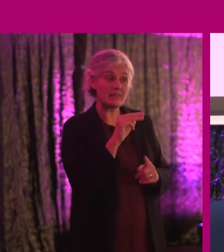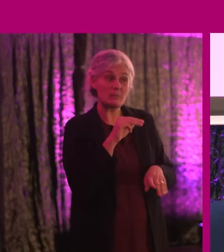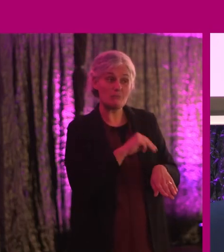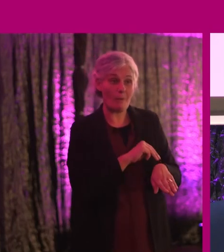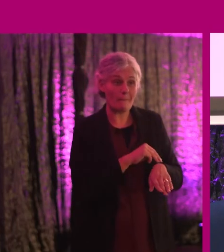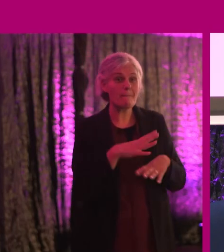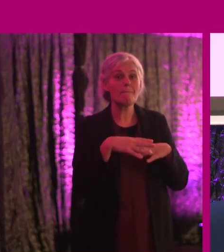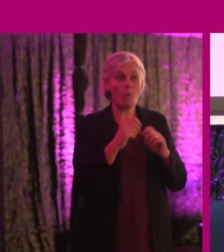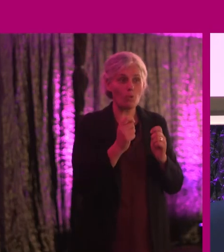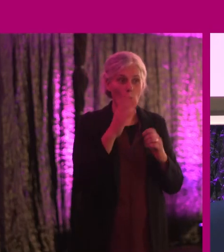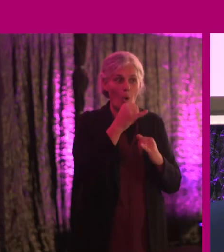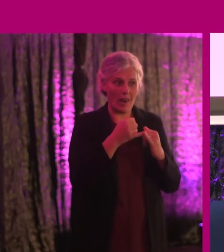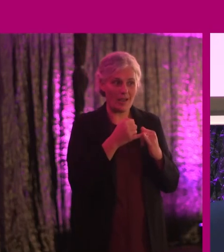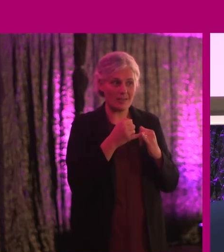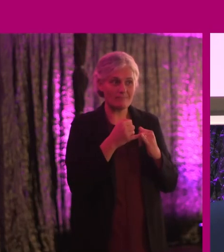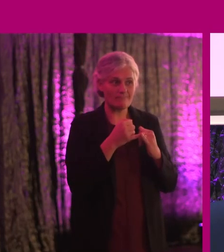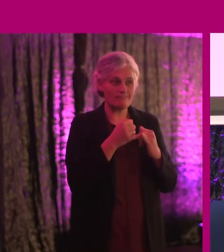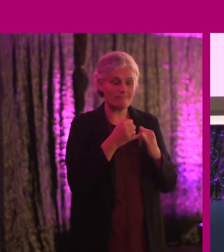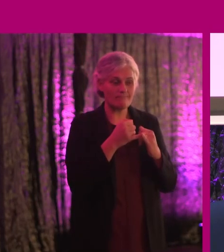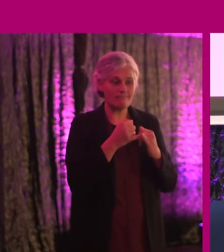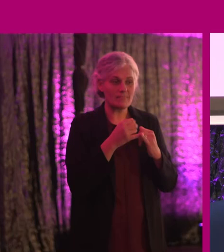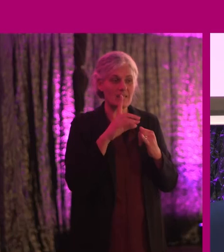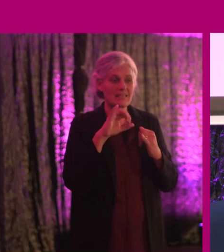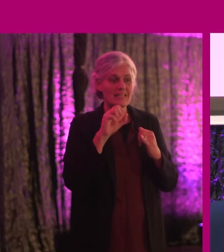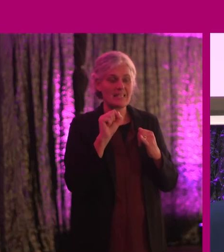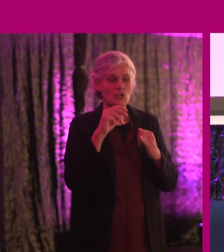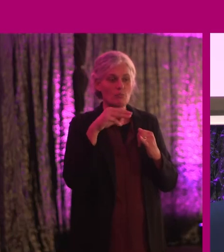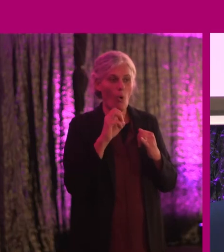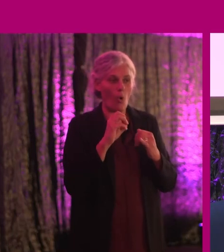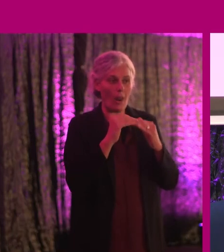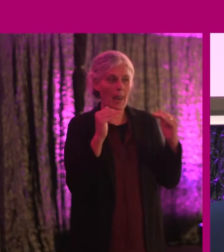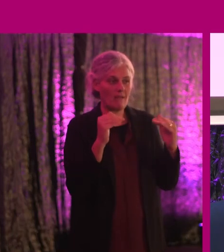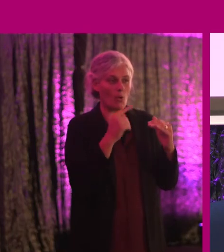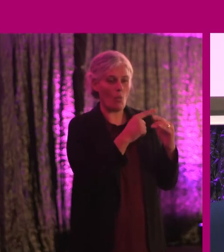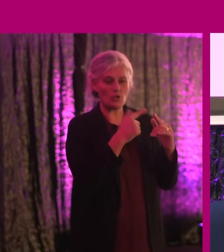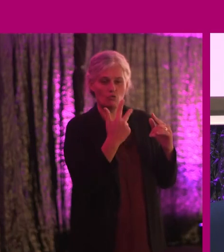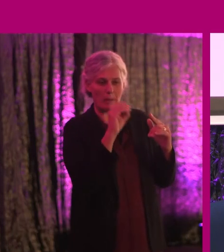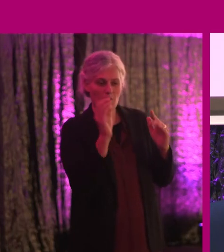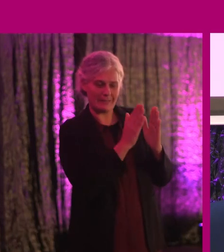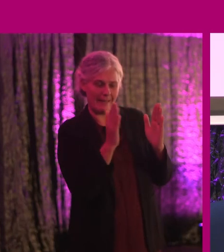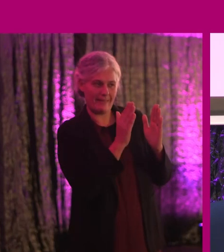So most likely when we're looking at it, we're looking at a dismal level of anything between one to three percent.